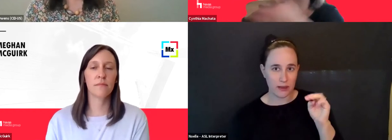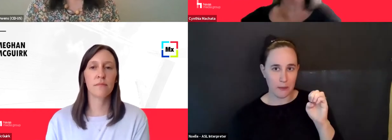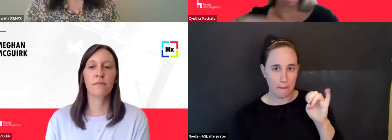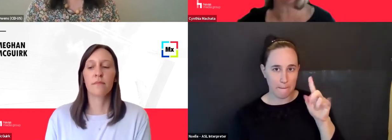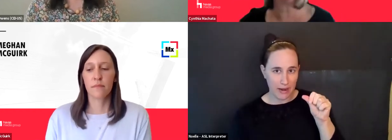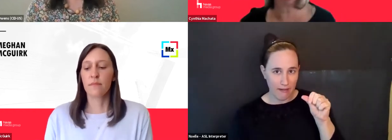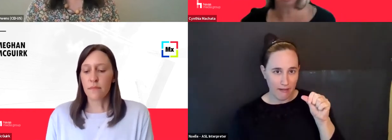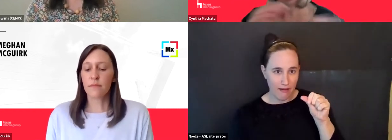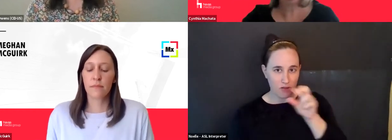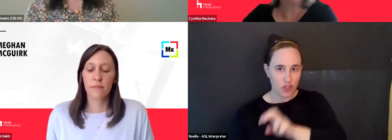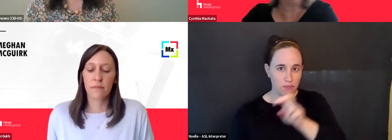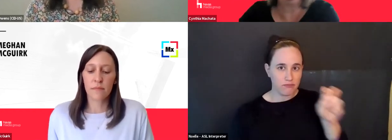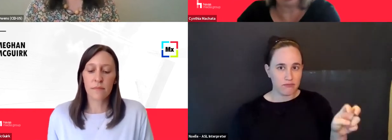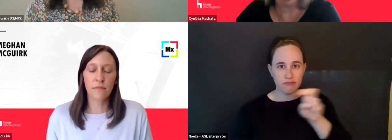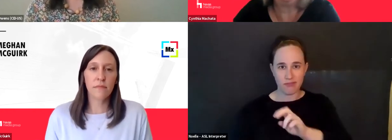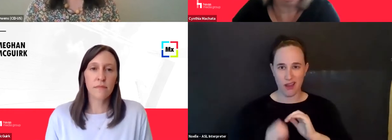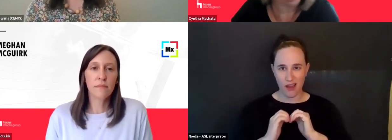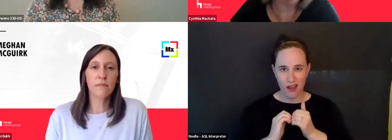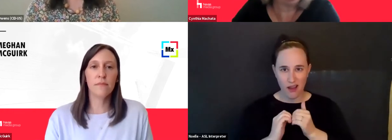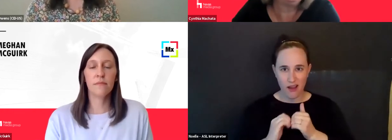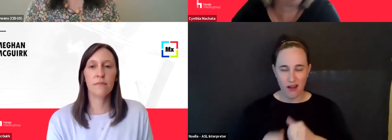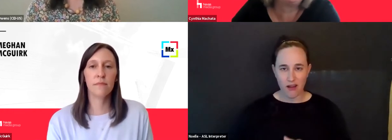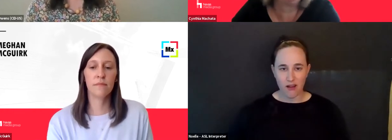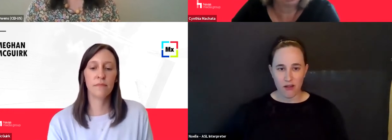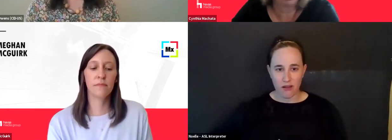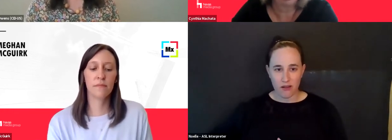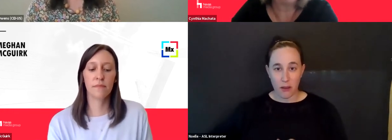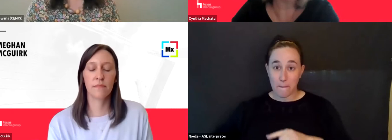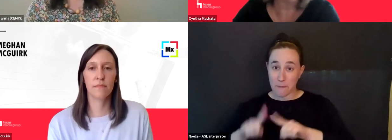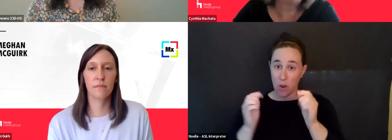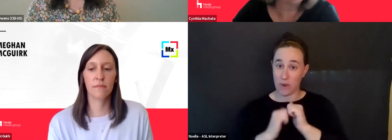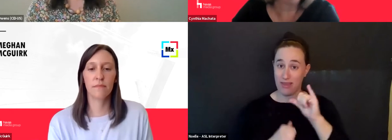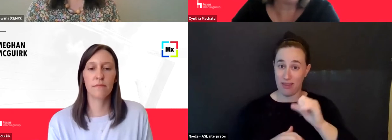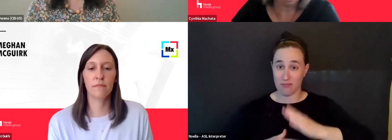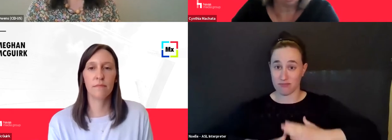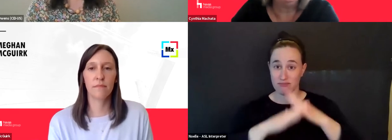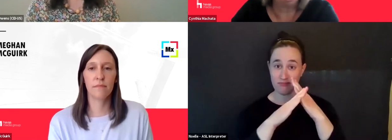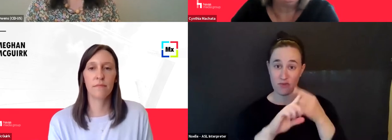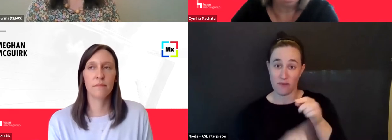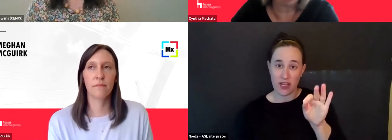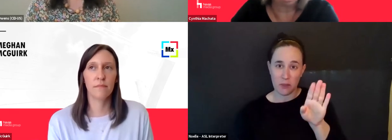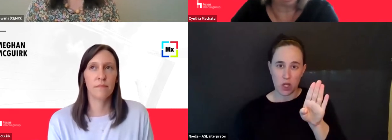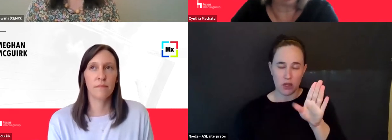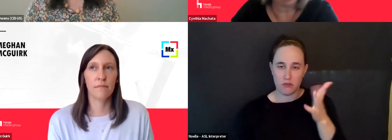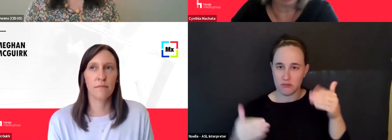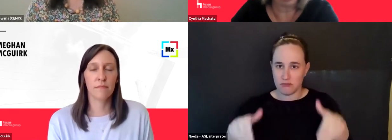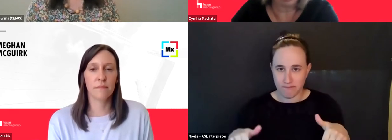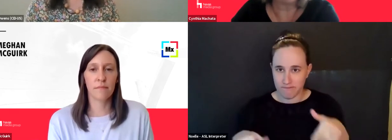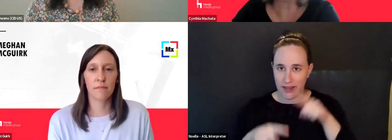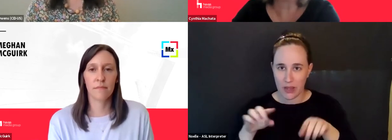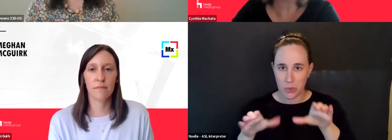from one to the next. But when you're in a walled garden, you can't do that. And that's likely going to be the outcome is that